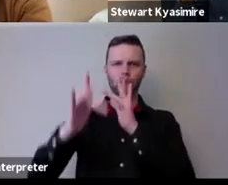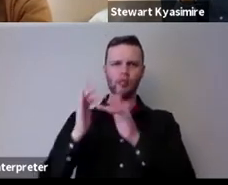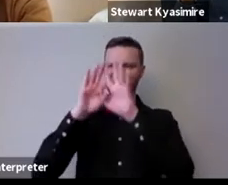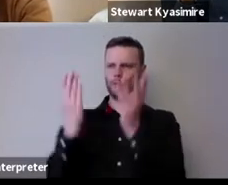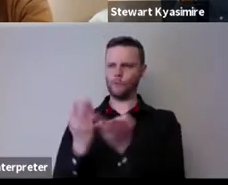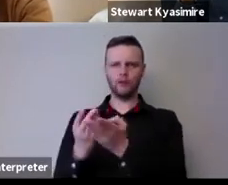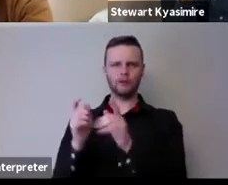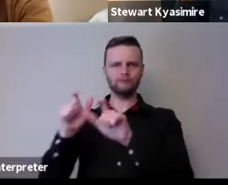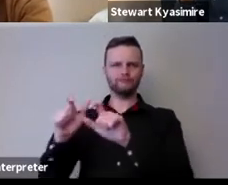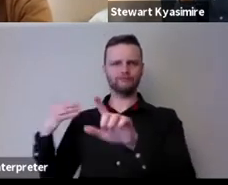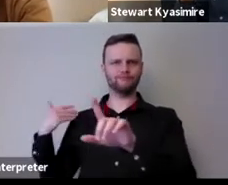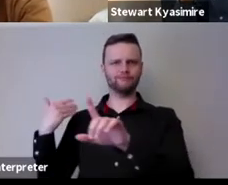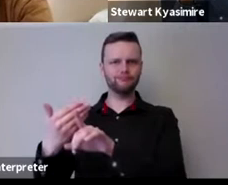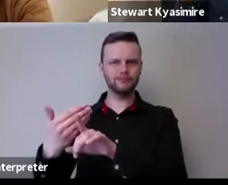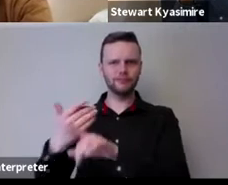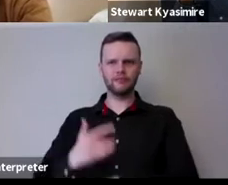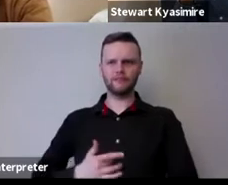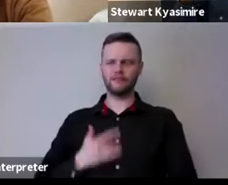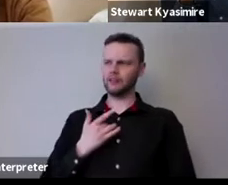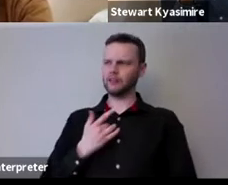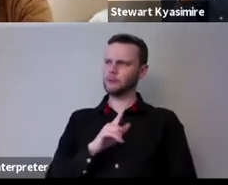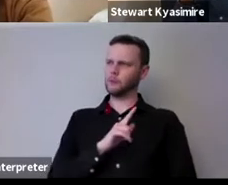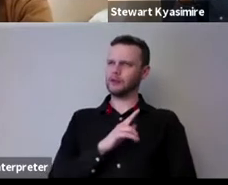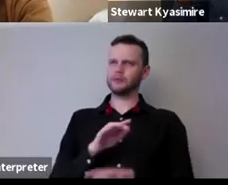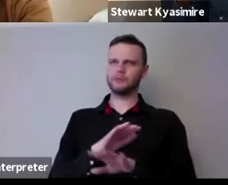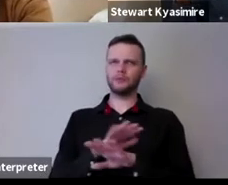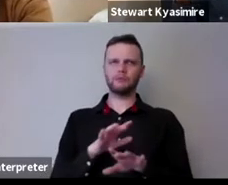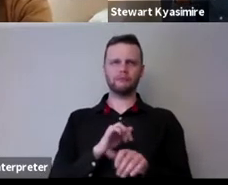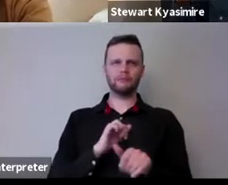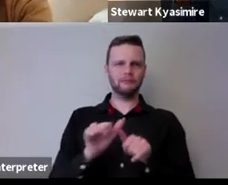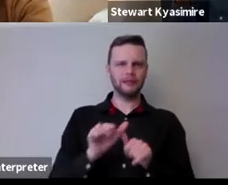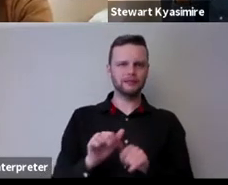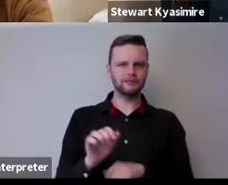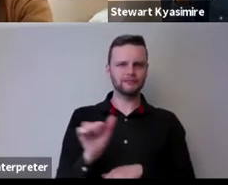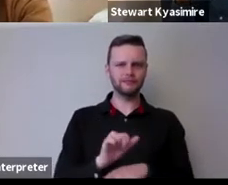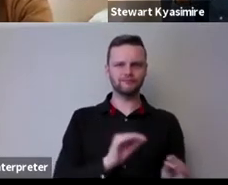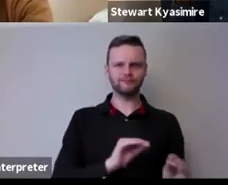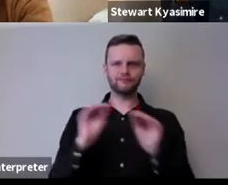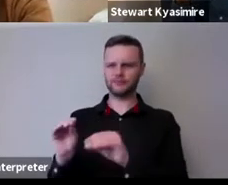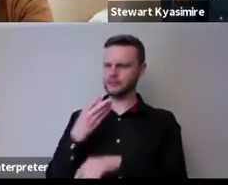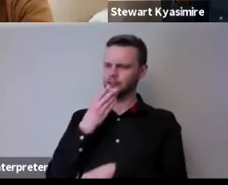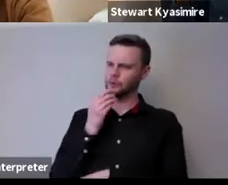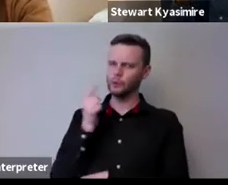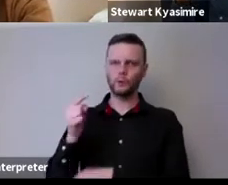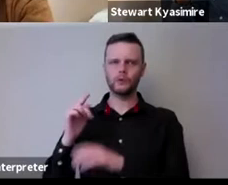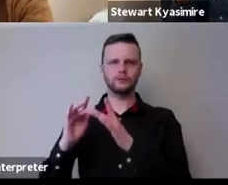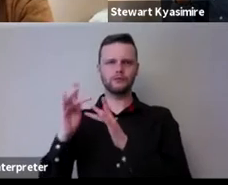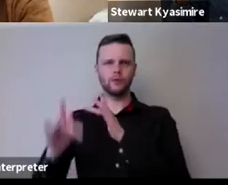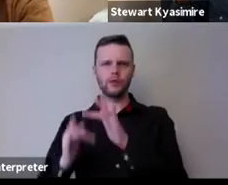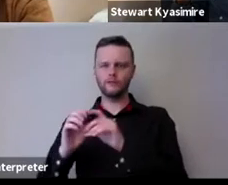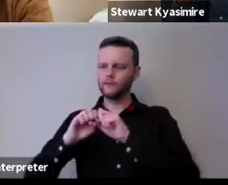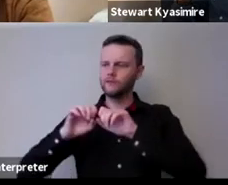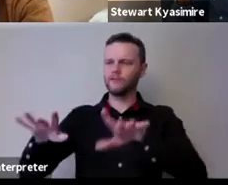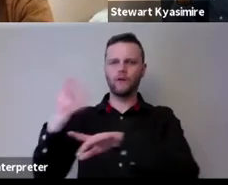um and i did find myself thinking why aren't we better at just kind of you know flipping why haven't we made more use or encourage more dissemination of